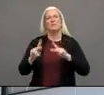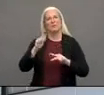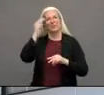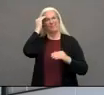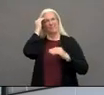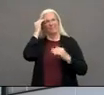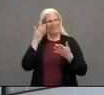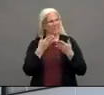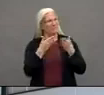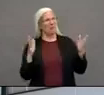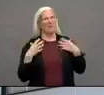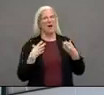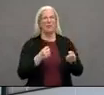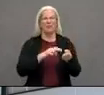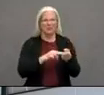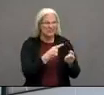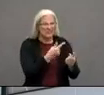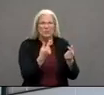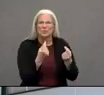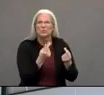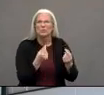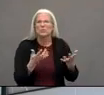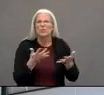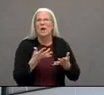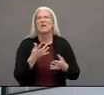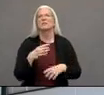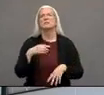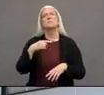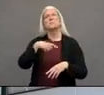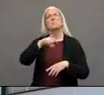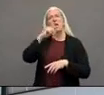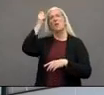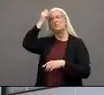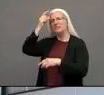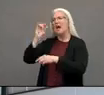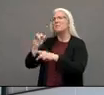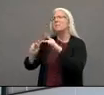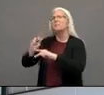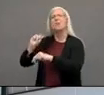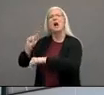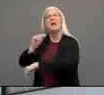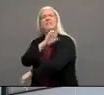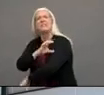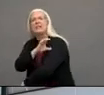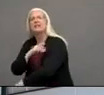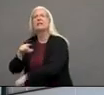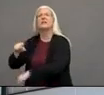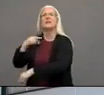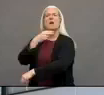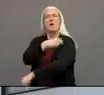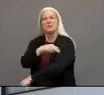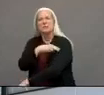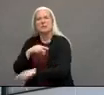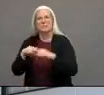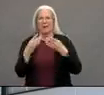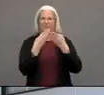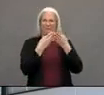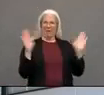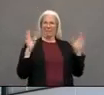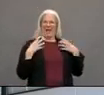health nurses do I think people have a great understanding of what clinical nurses do in the bedside and in clinical settings can you tell us about your day-to-day work that